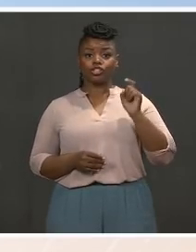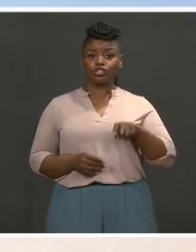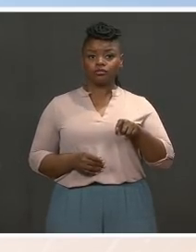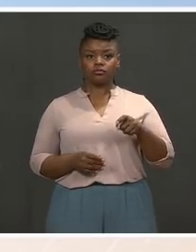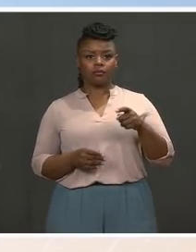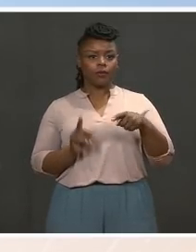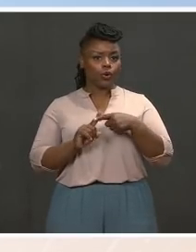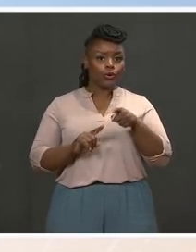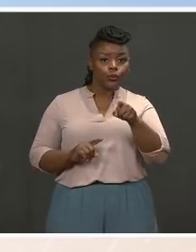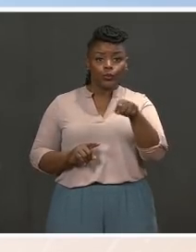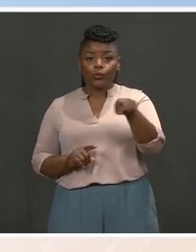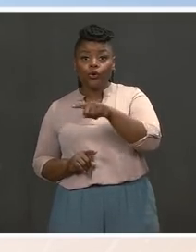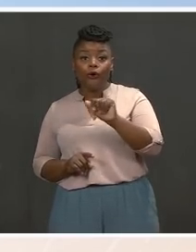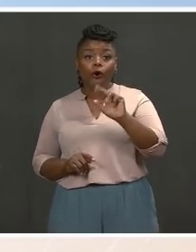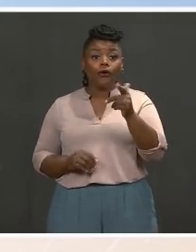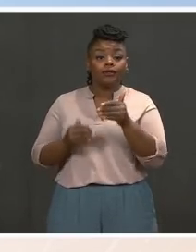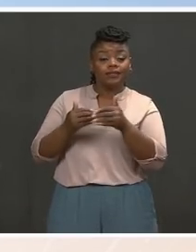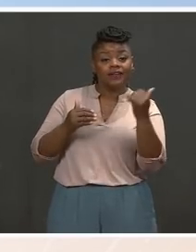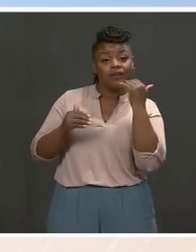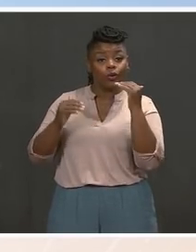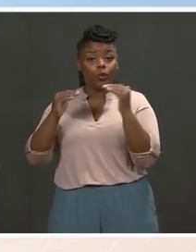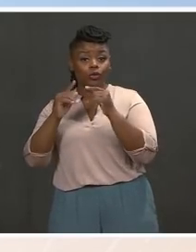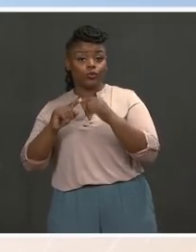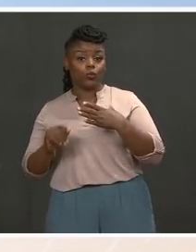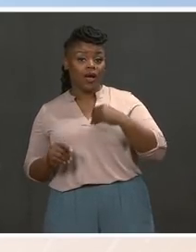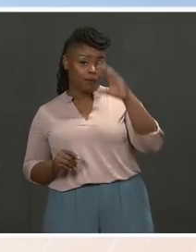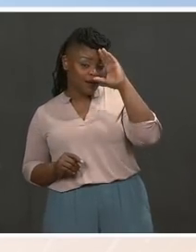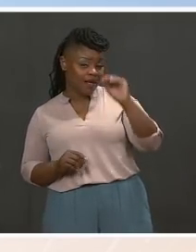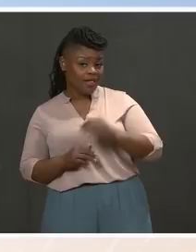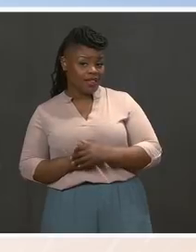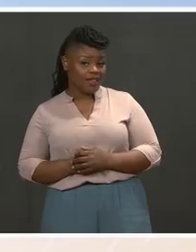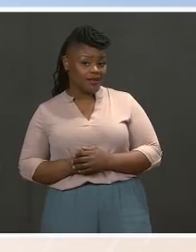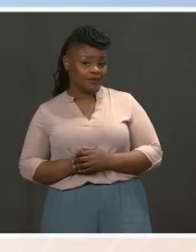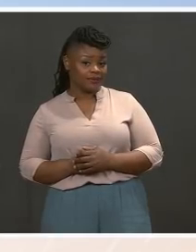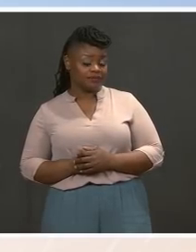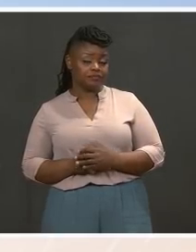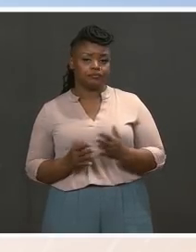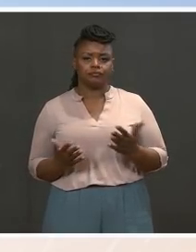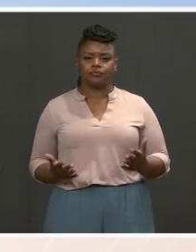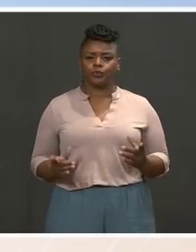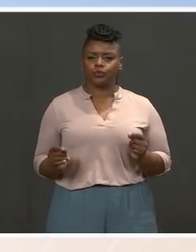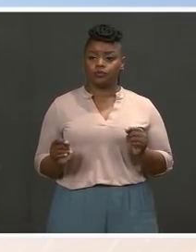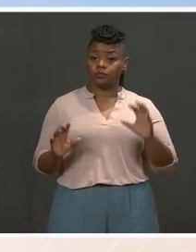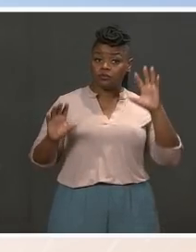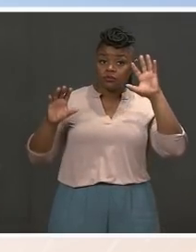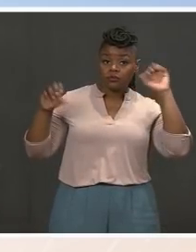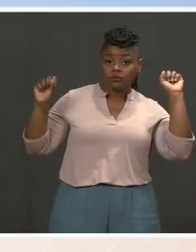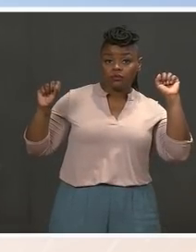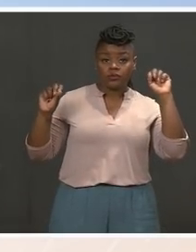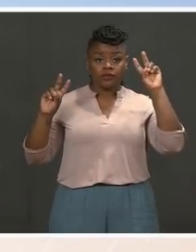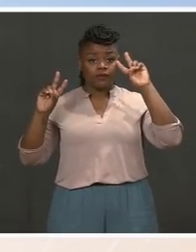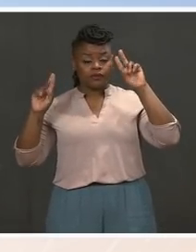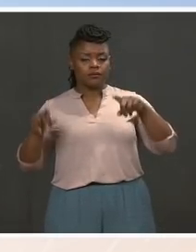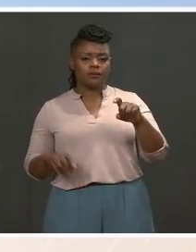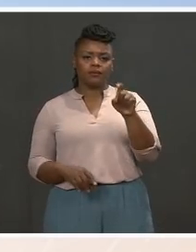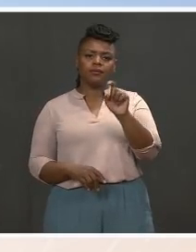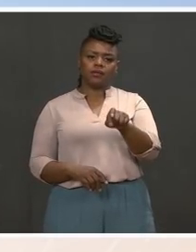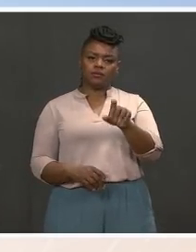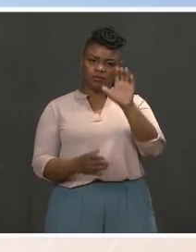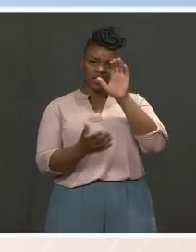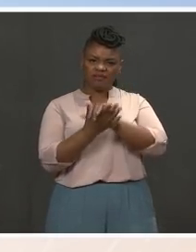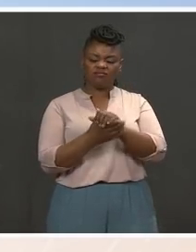So what are we doing about it? President Biden and Vice President Harris believe we must begin by passing the Paycheck Fairness Act.